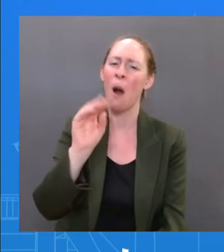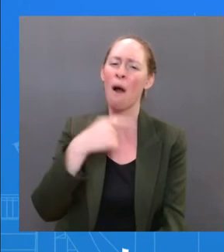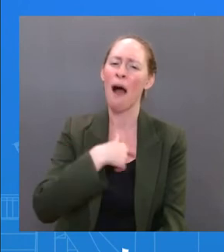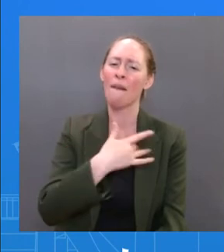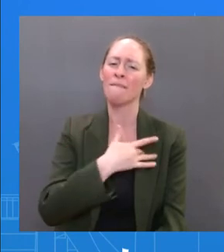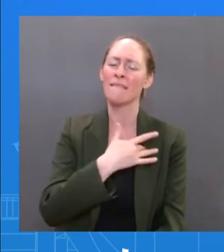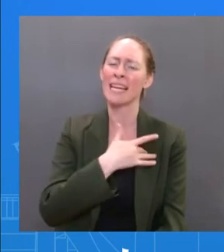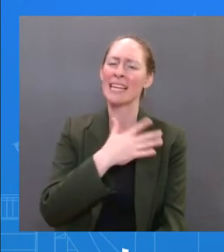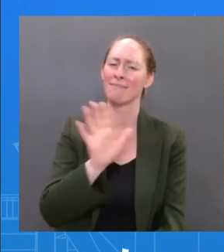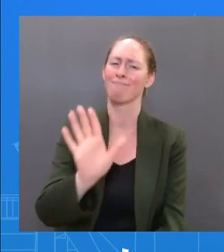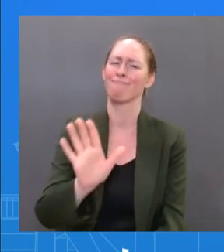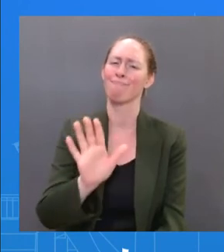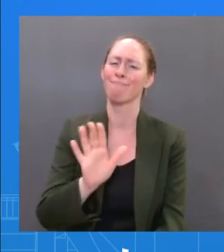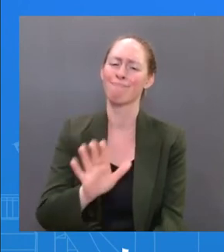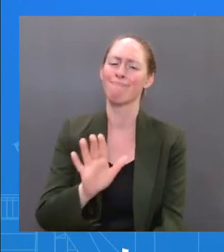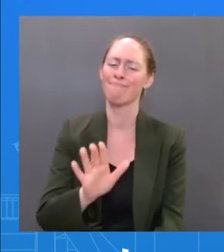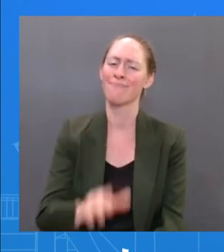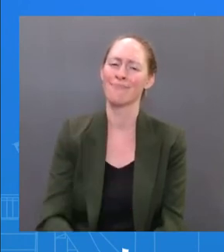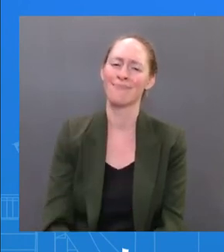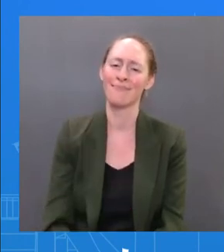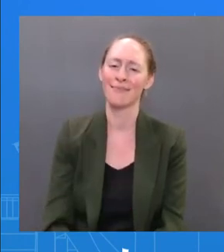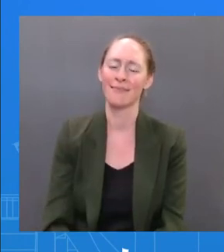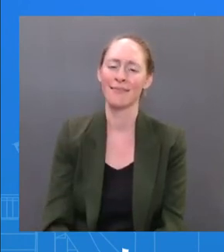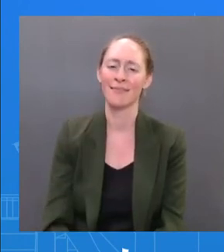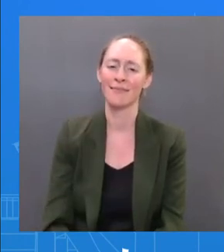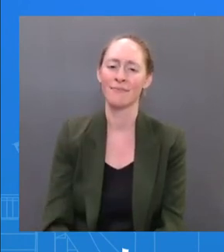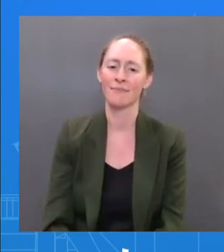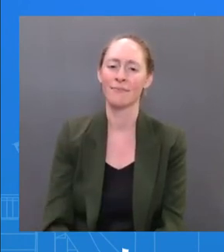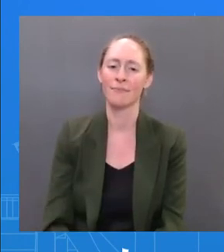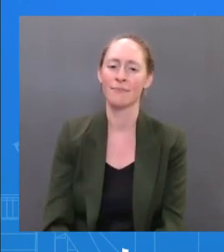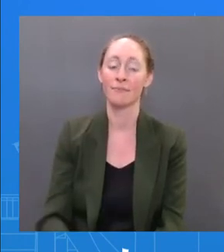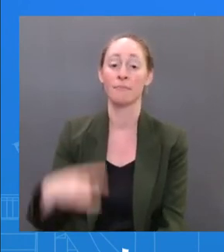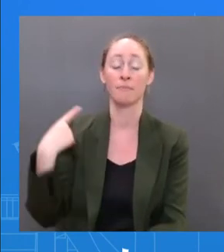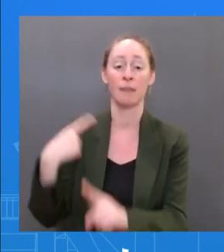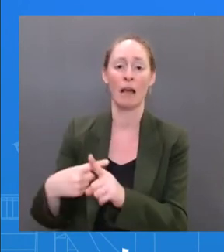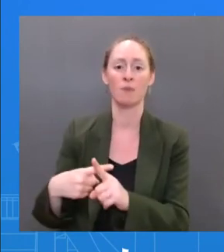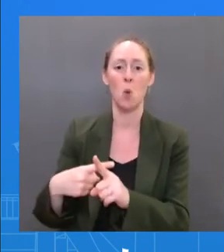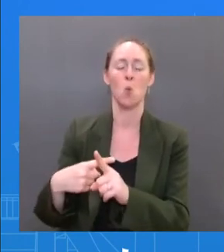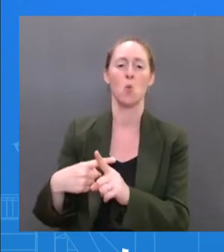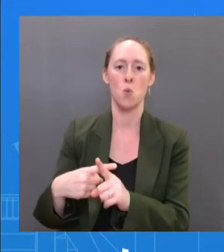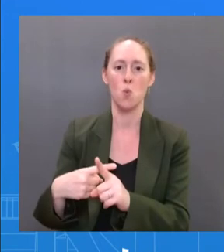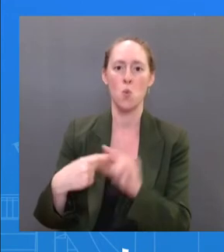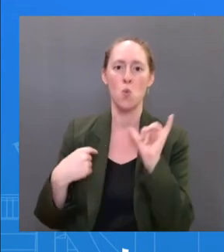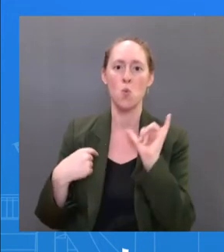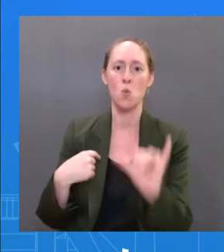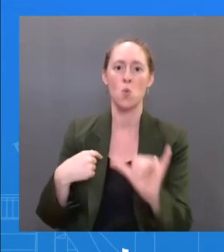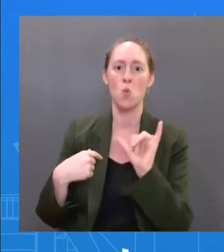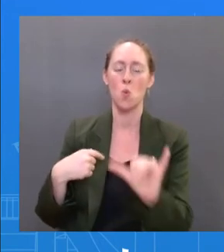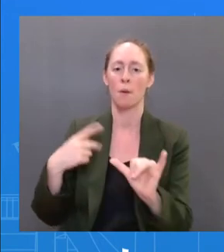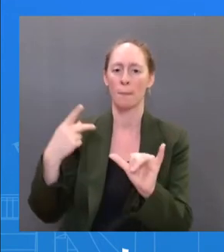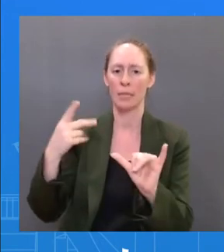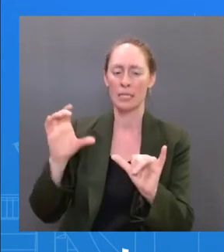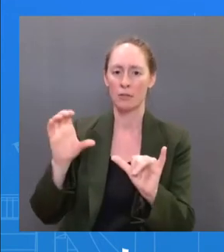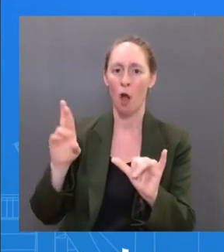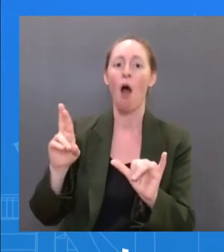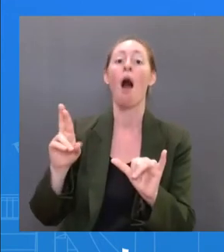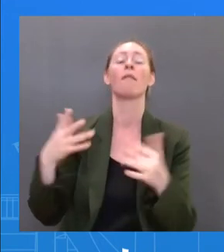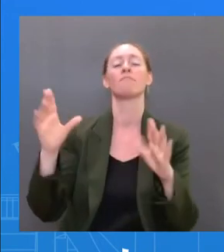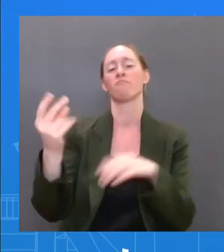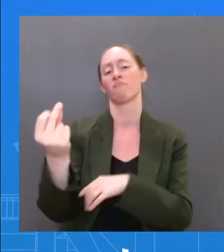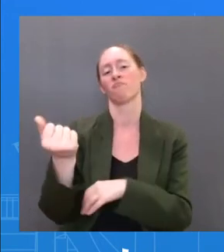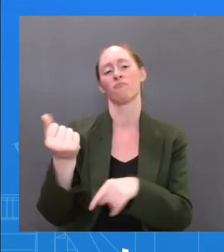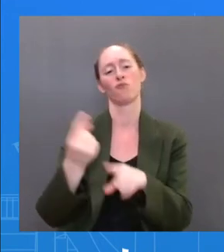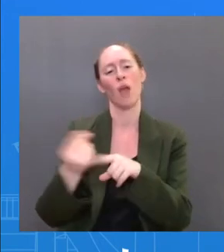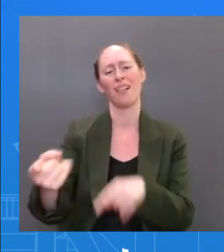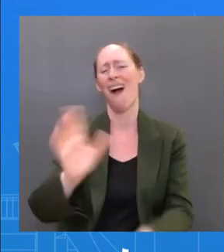on an antigen — he took a PCR test, tested positive, and then he began to isolate. We're going to move on. We're going to move on. The we're to move The No,